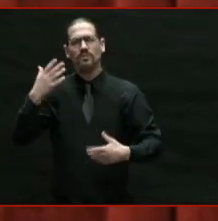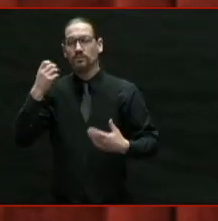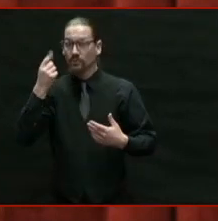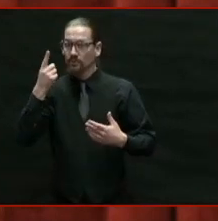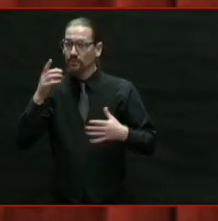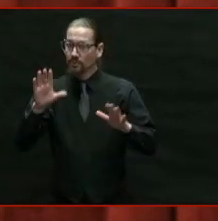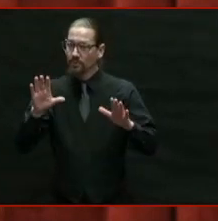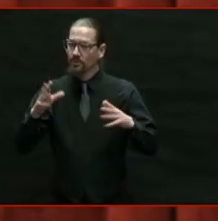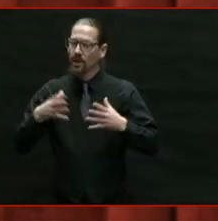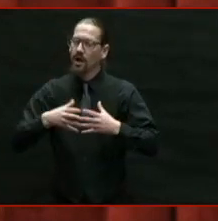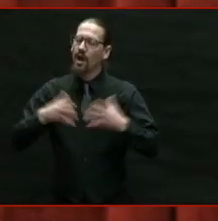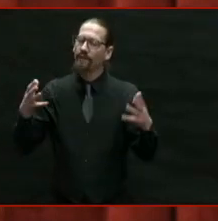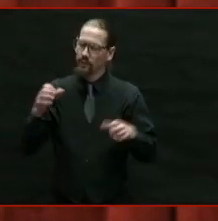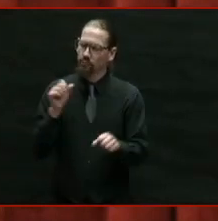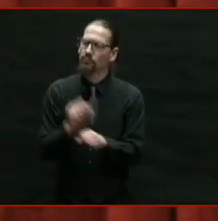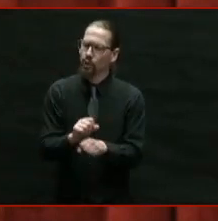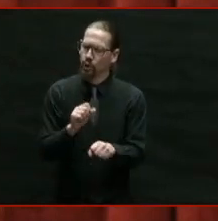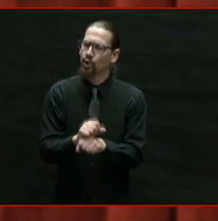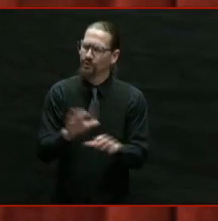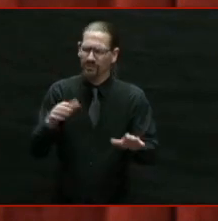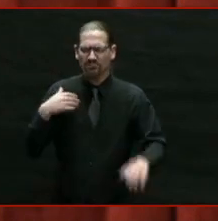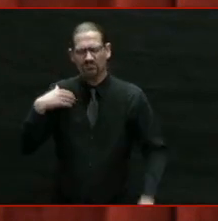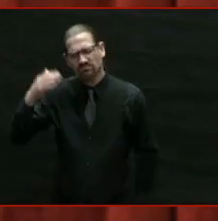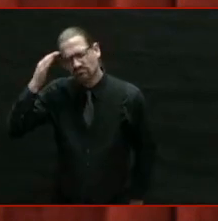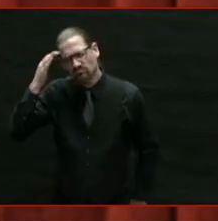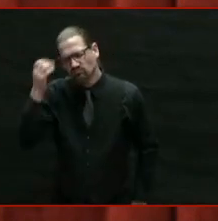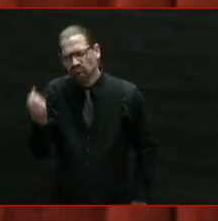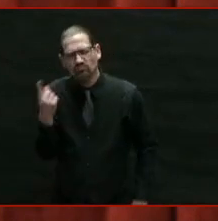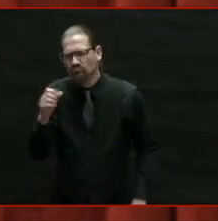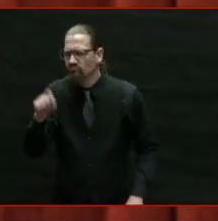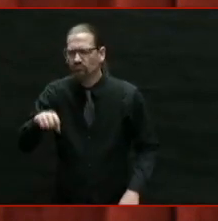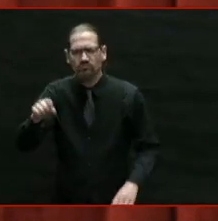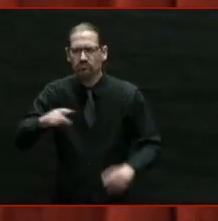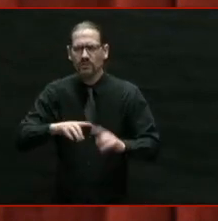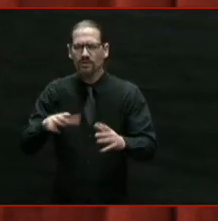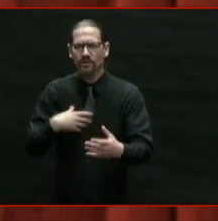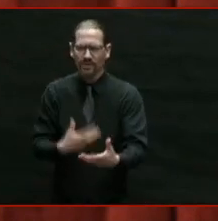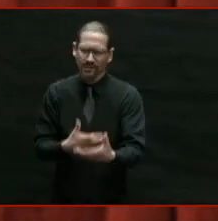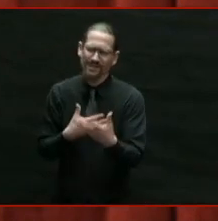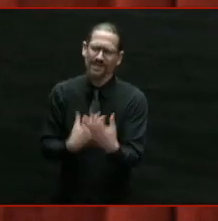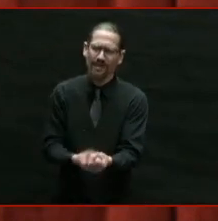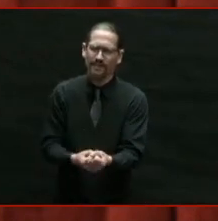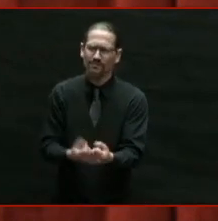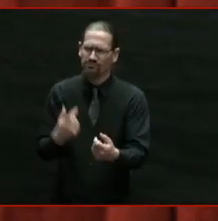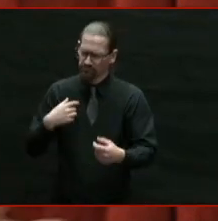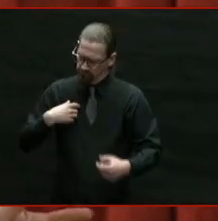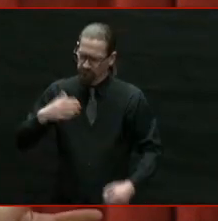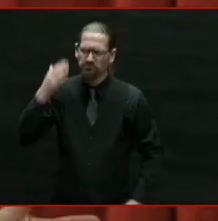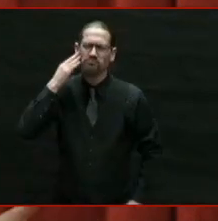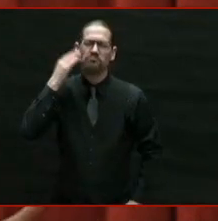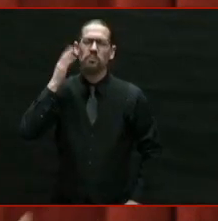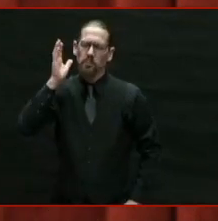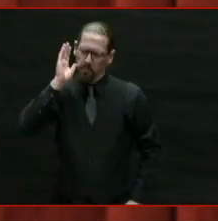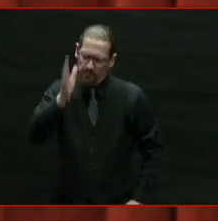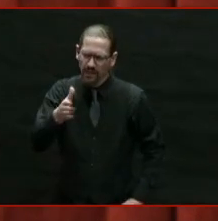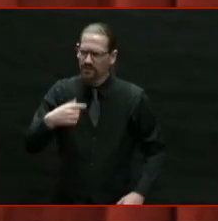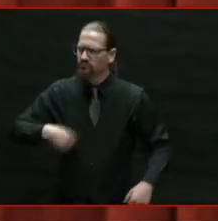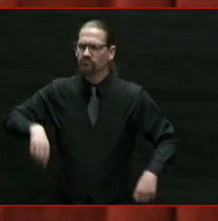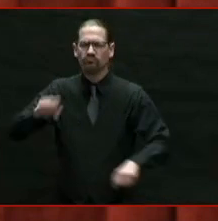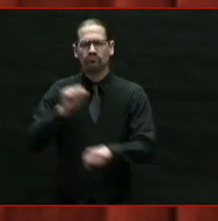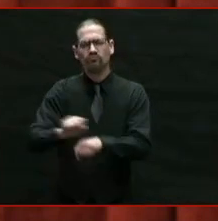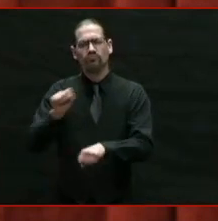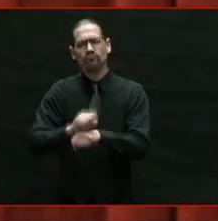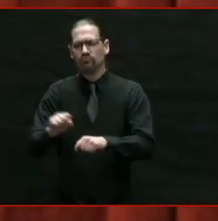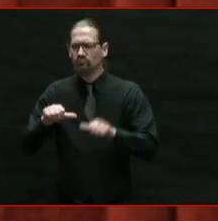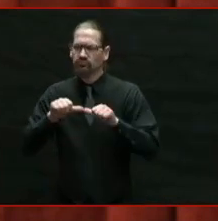But tonight I stand before you confident, filled with confidence, that together we've laid a foundation for a